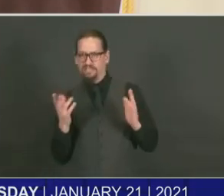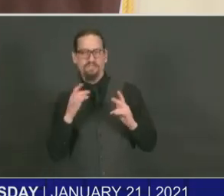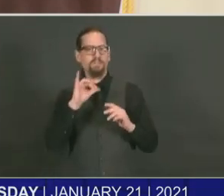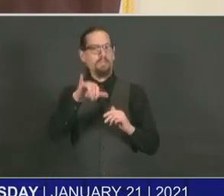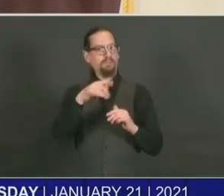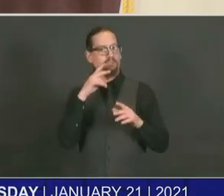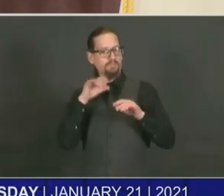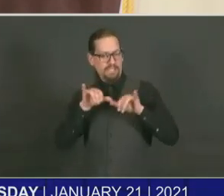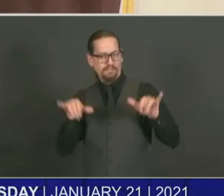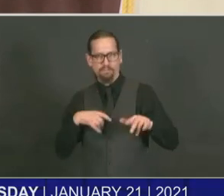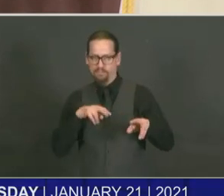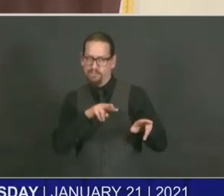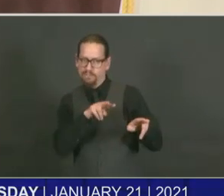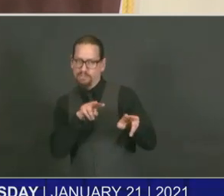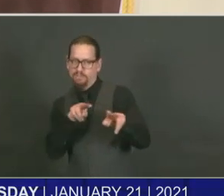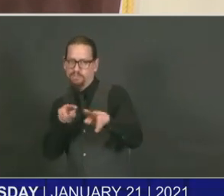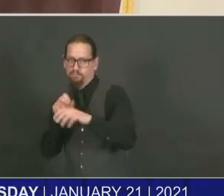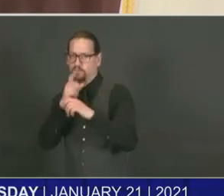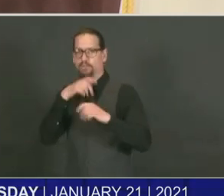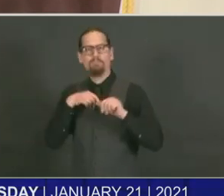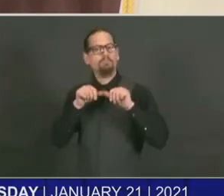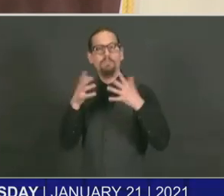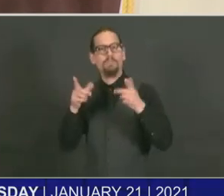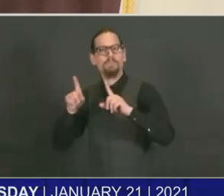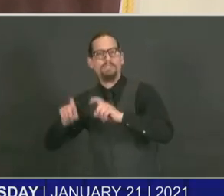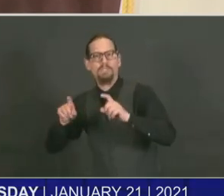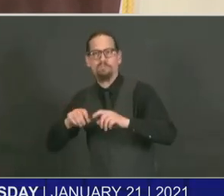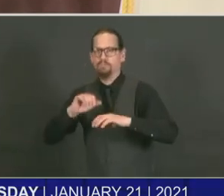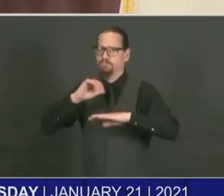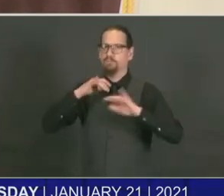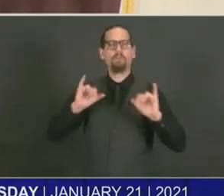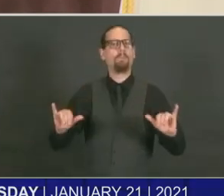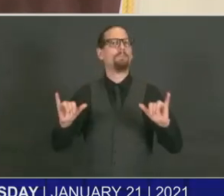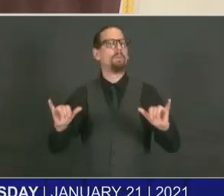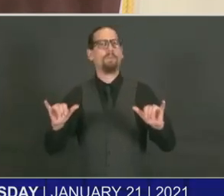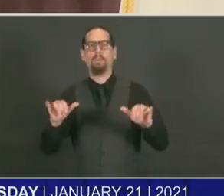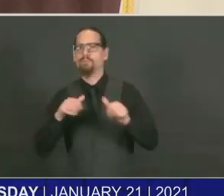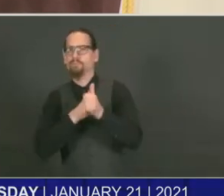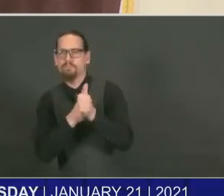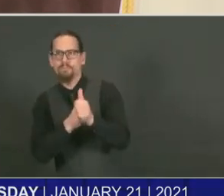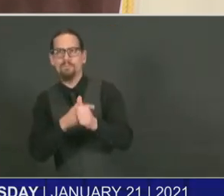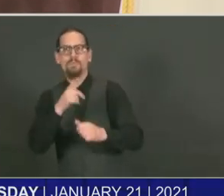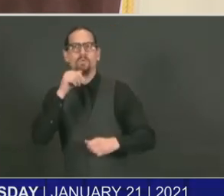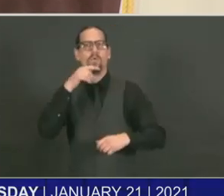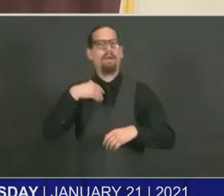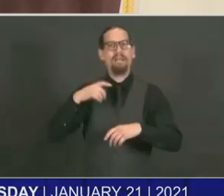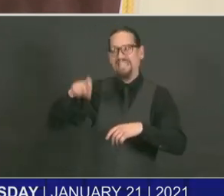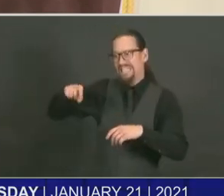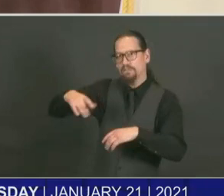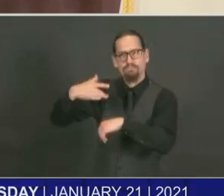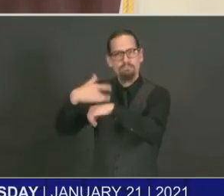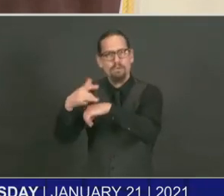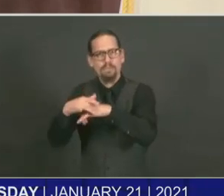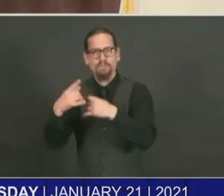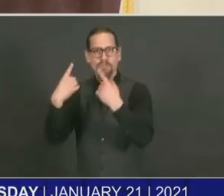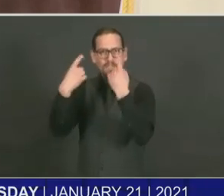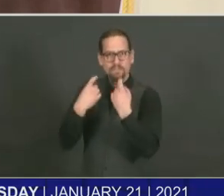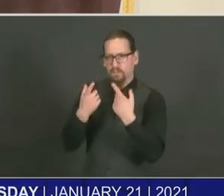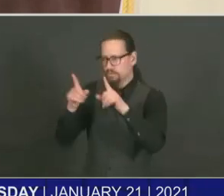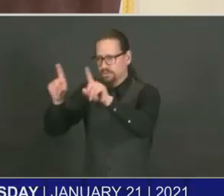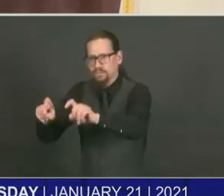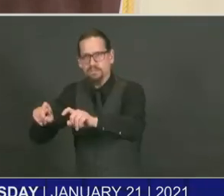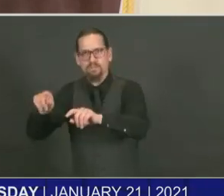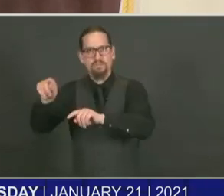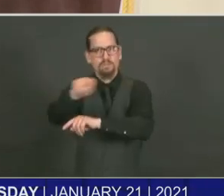terms of our testing, making sure everyone accesses treatment, who has it available to them, and as much vaccine as we get, we push out.